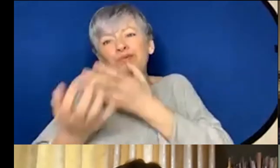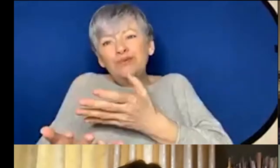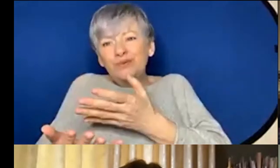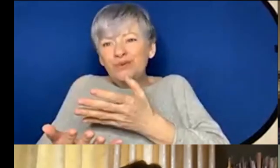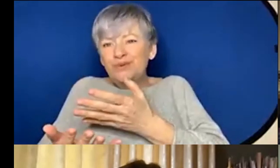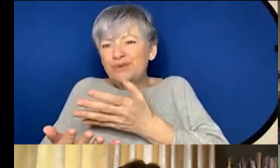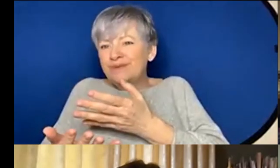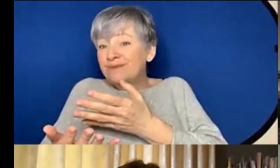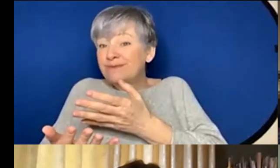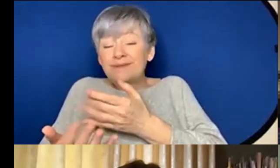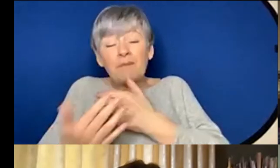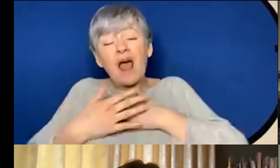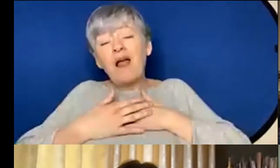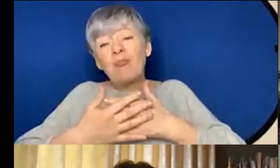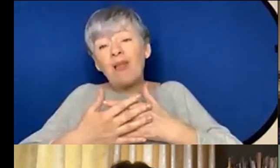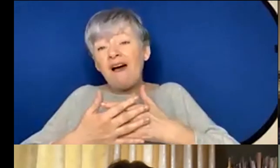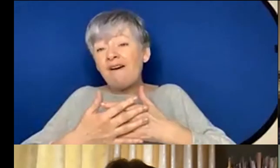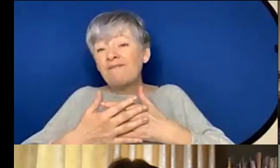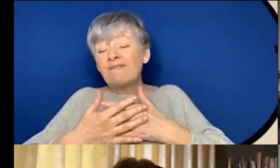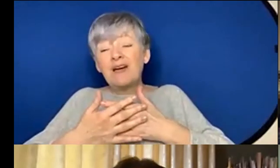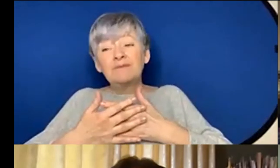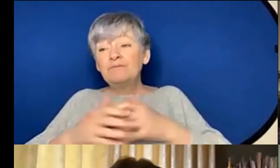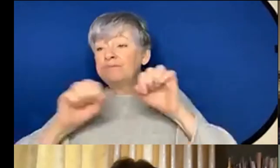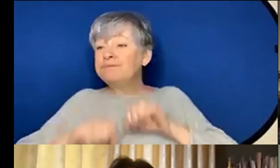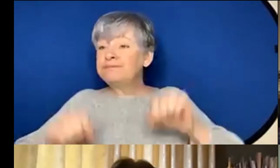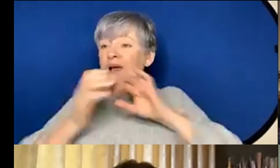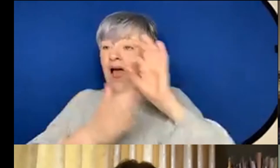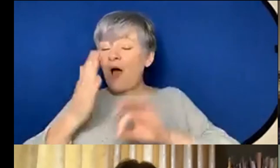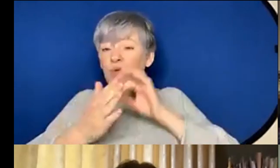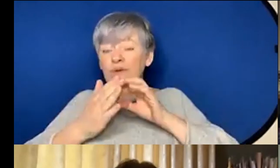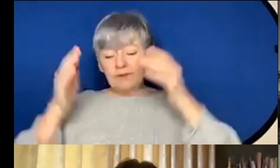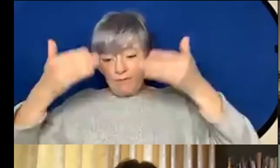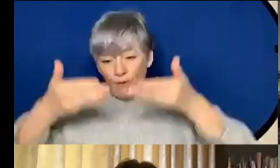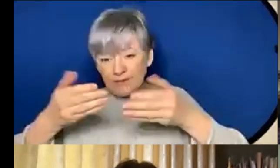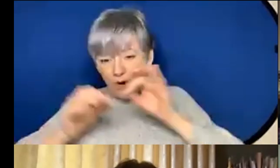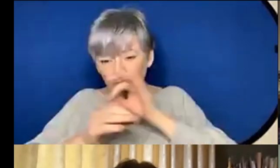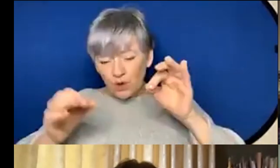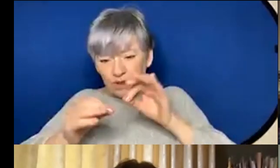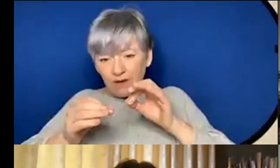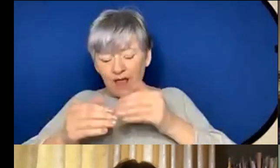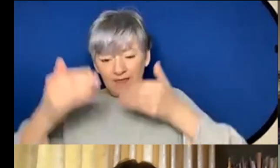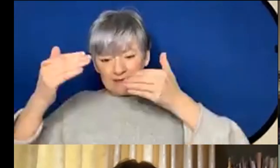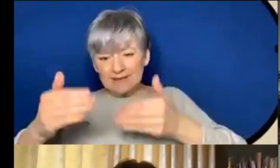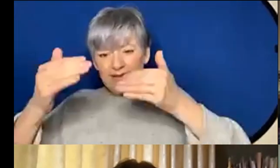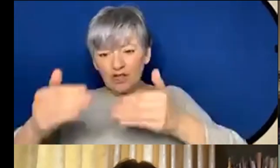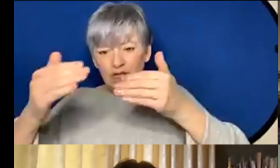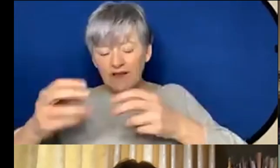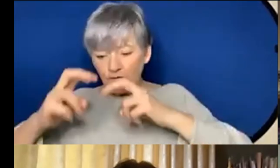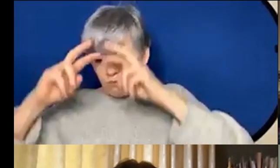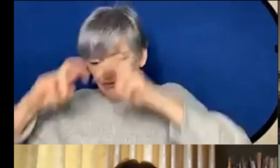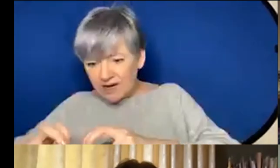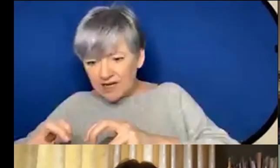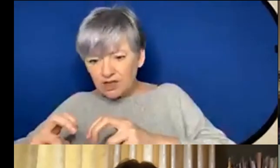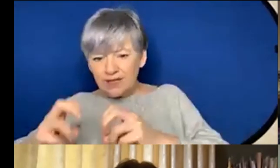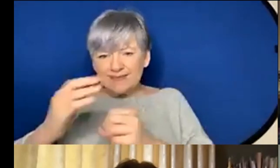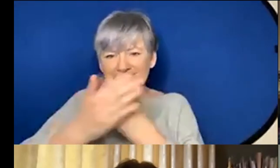um I also love spending hours on my own focusing on a piece of music um I found all the stages from research to engraving which for